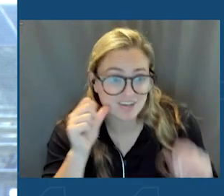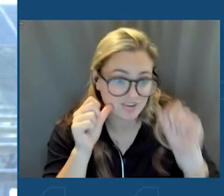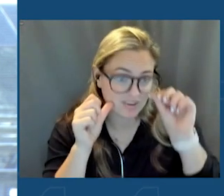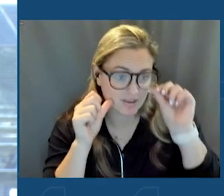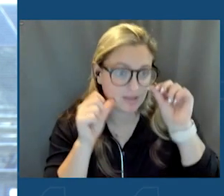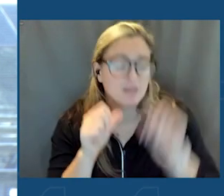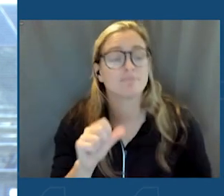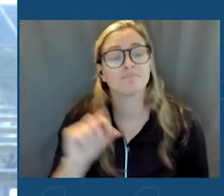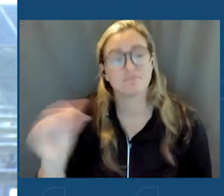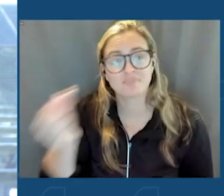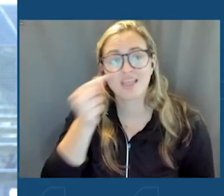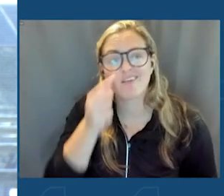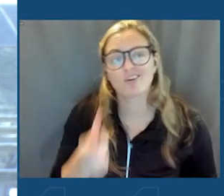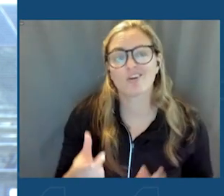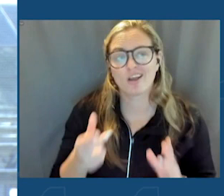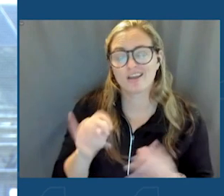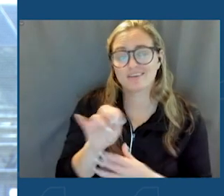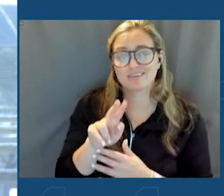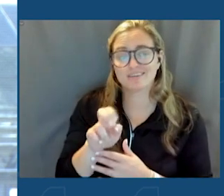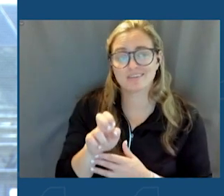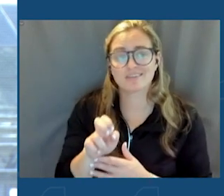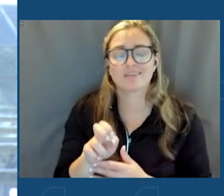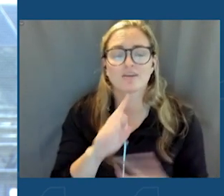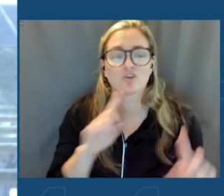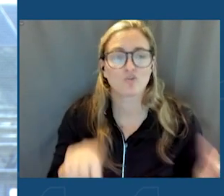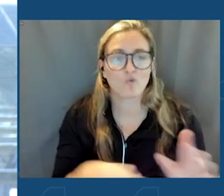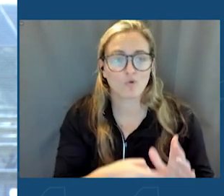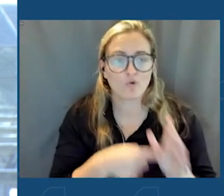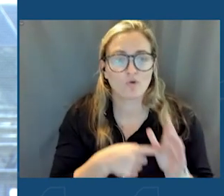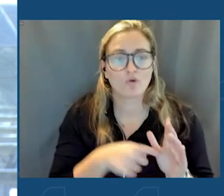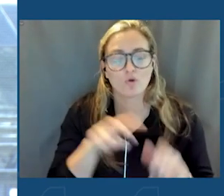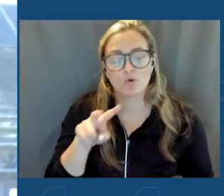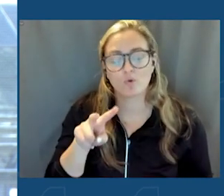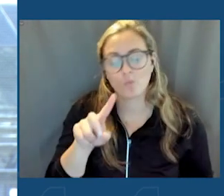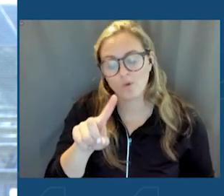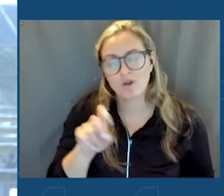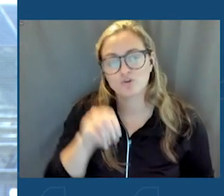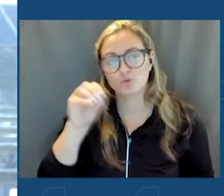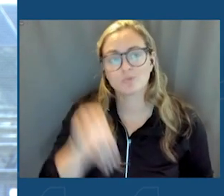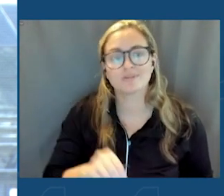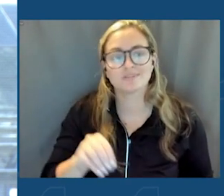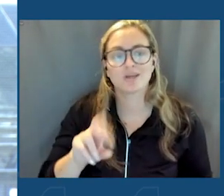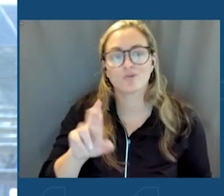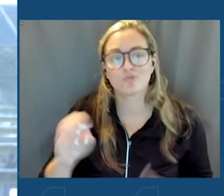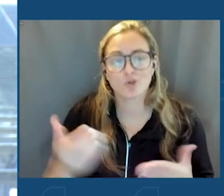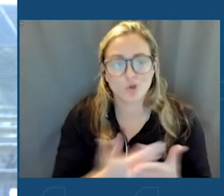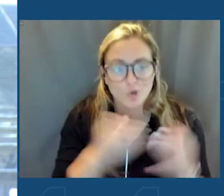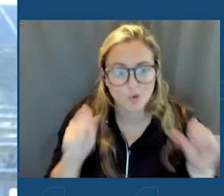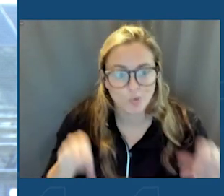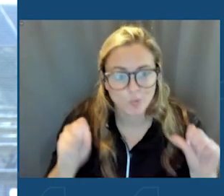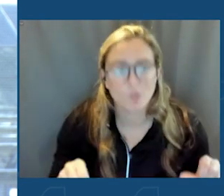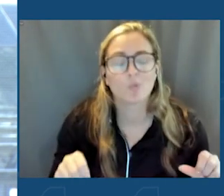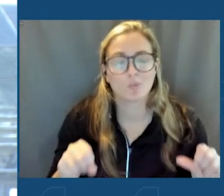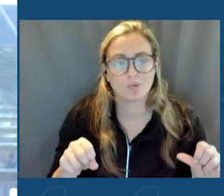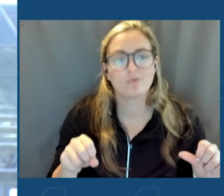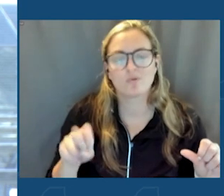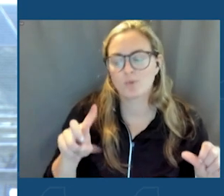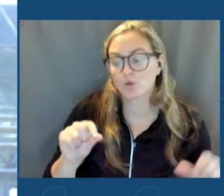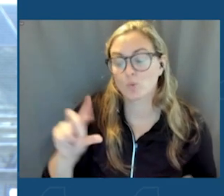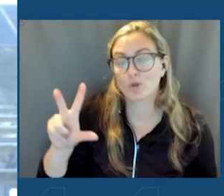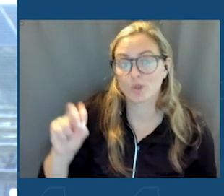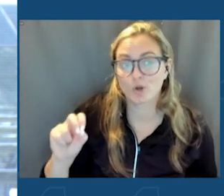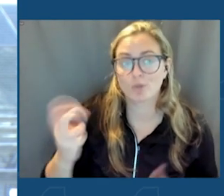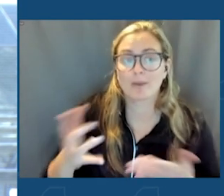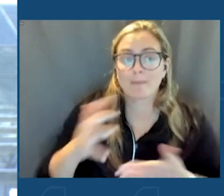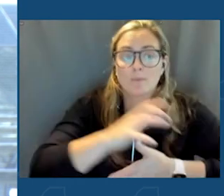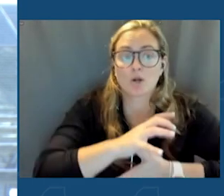issued an executive order committing New York State to 100% renewable energy in state operations by 2030 while prioritizing